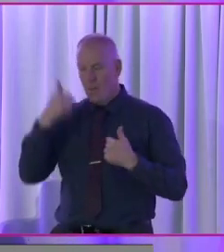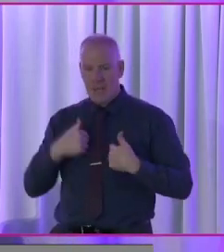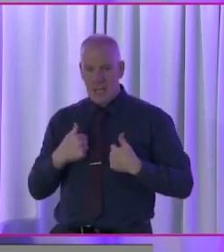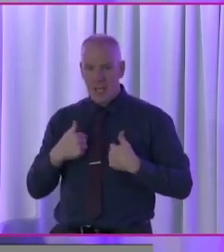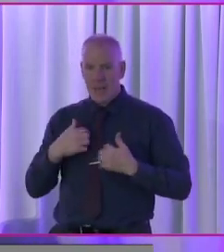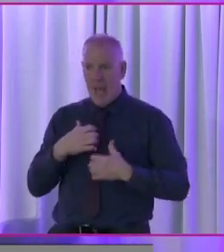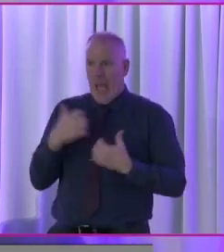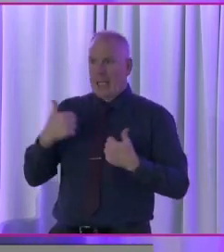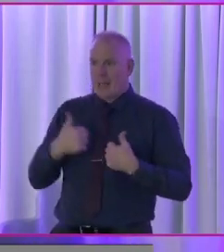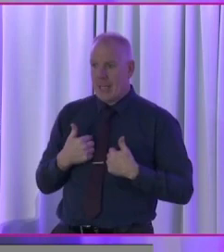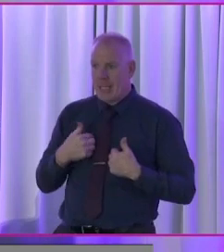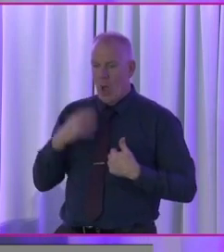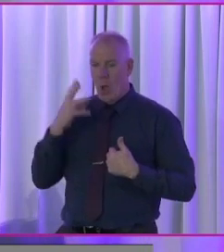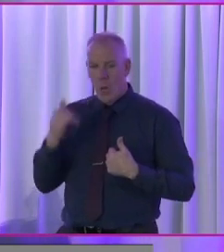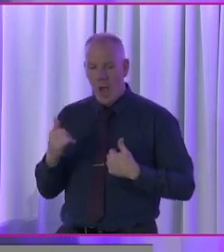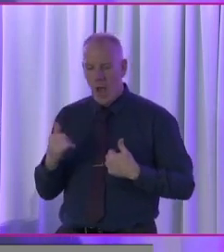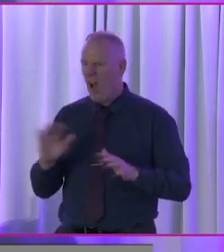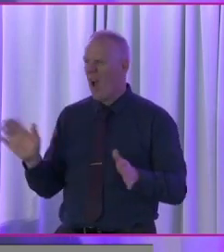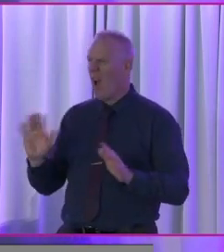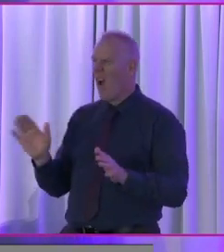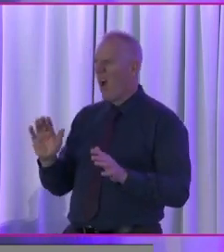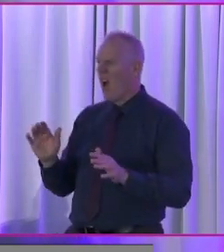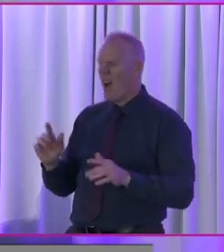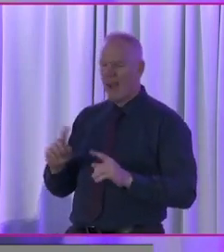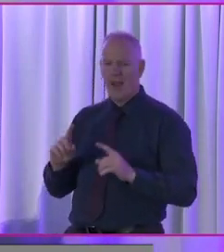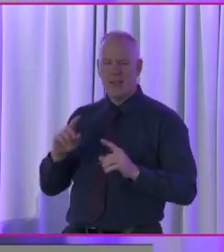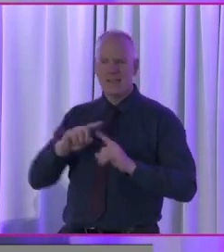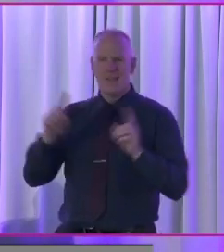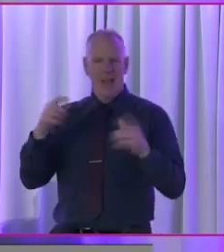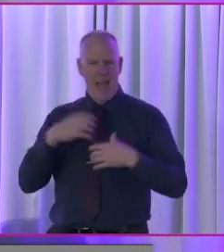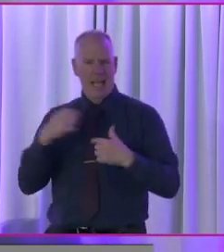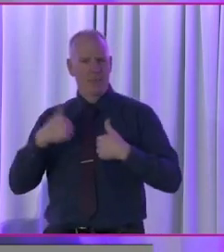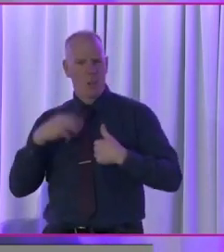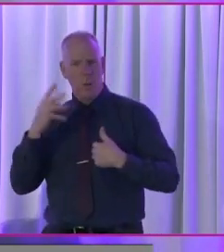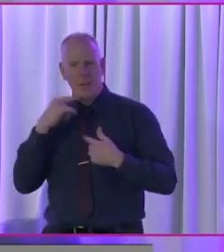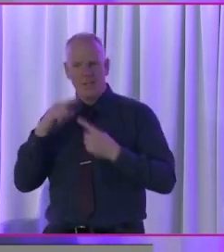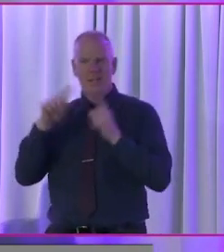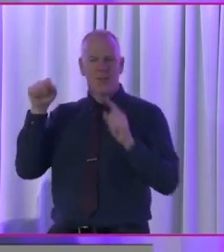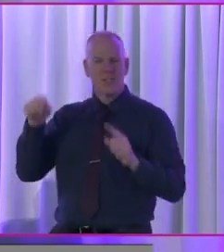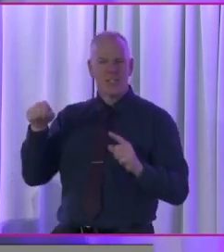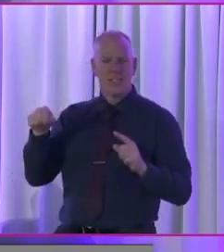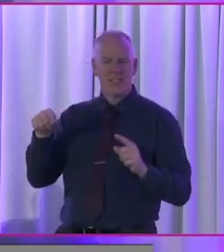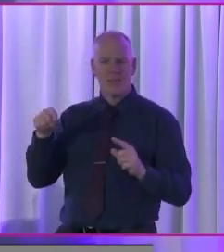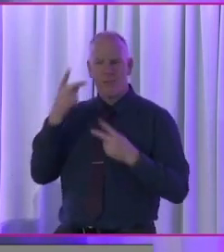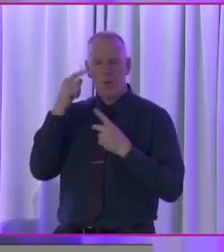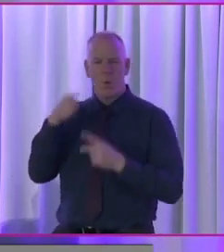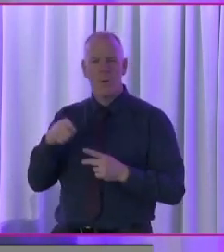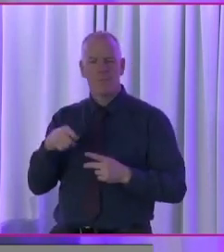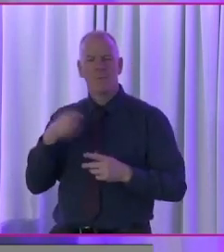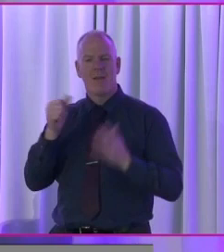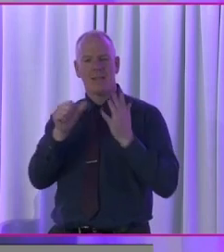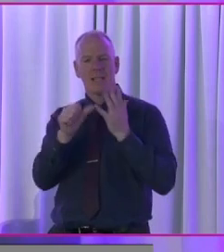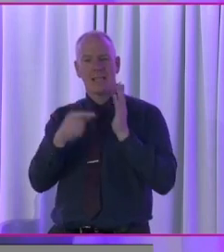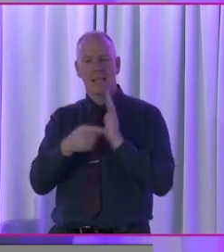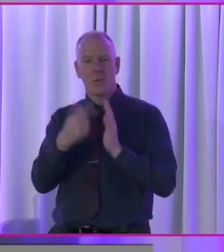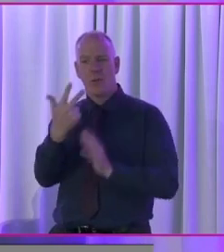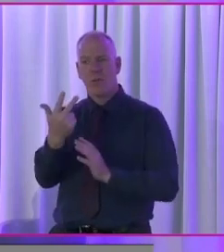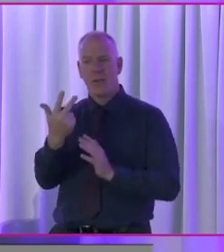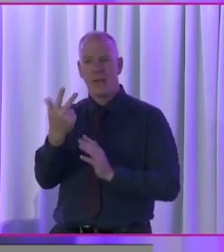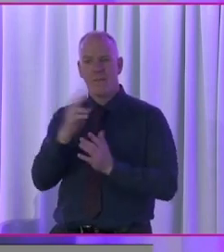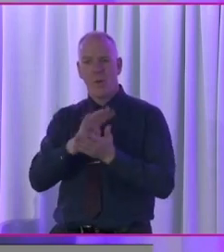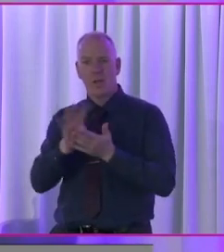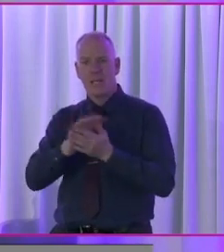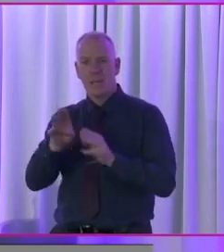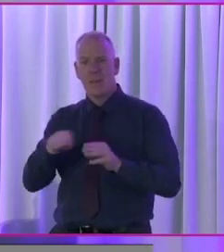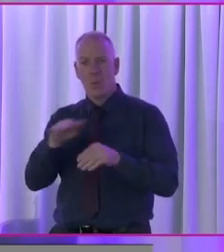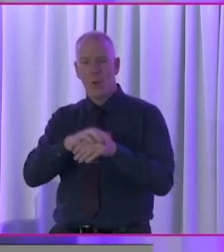they all hate me because of the recent constituency review, you know, because there, I mean, there are 6,314 people